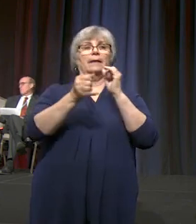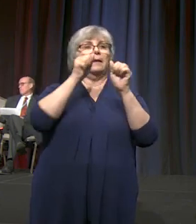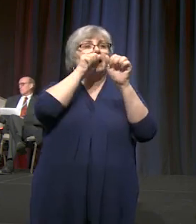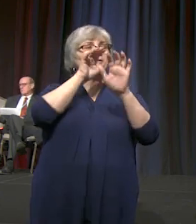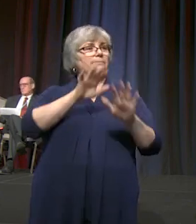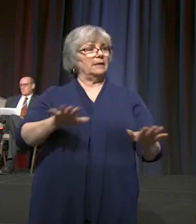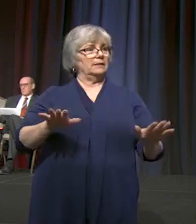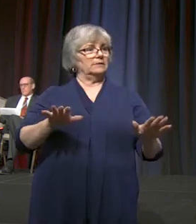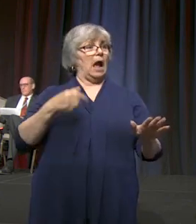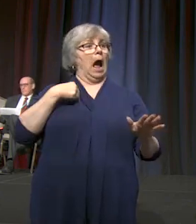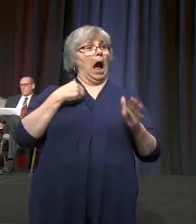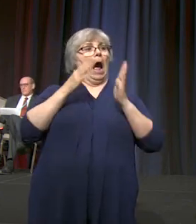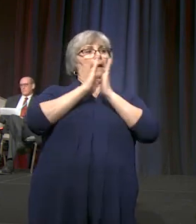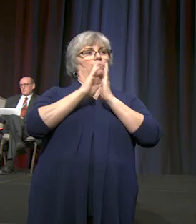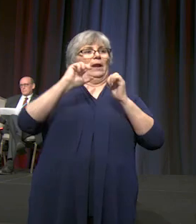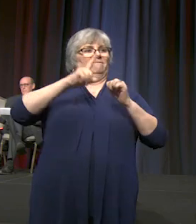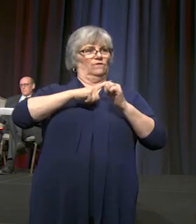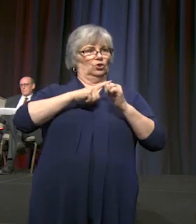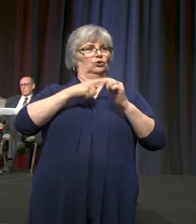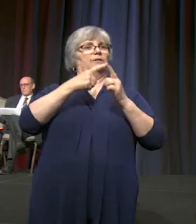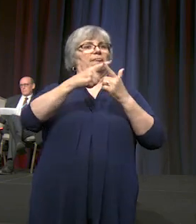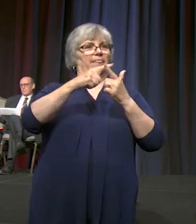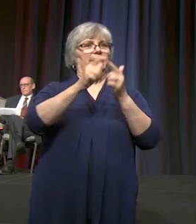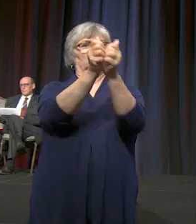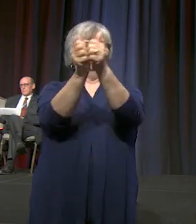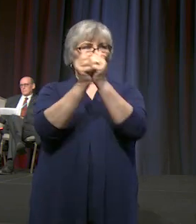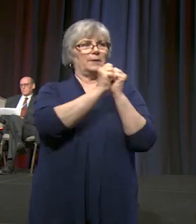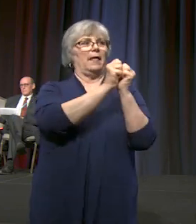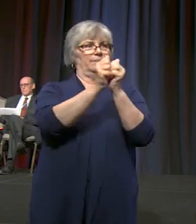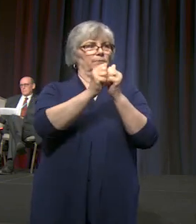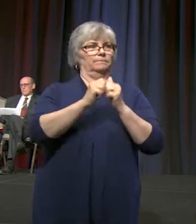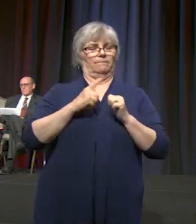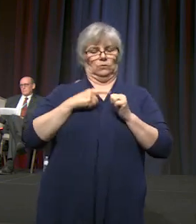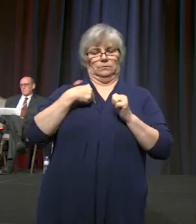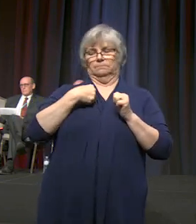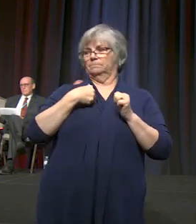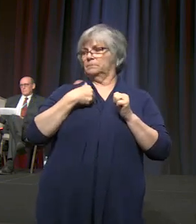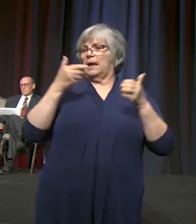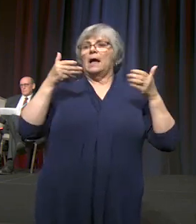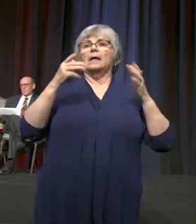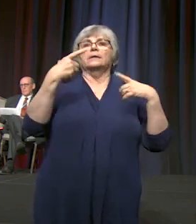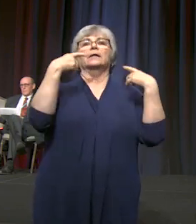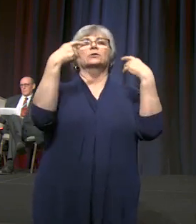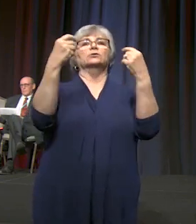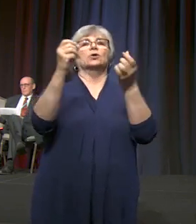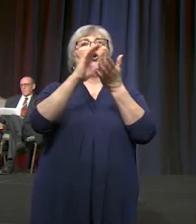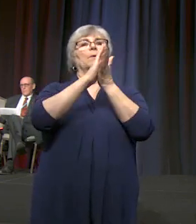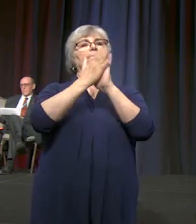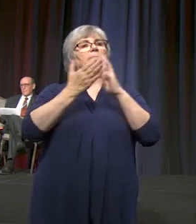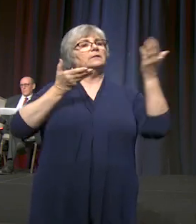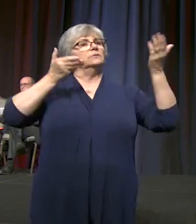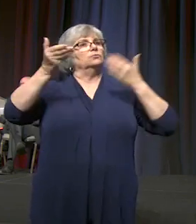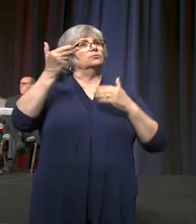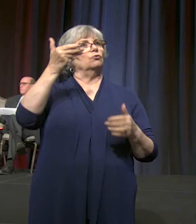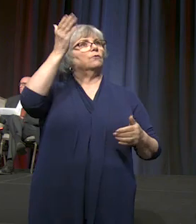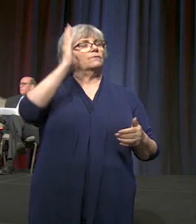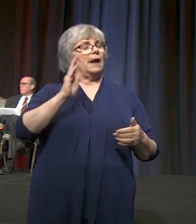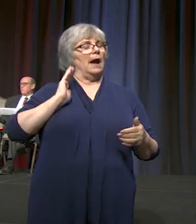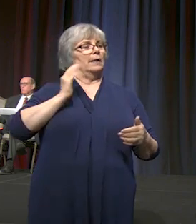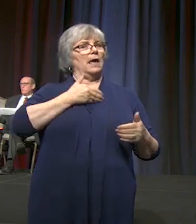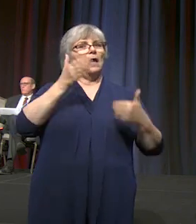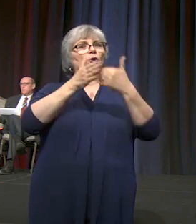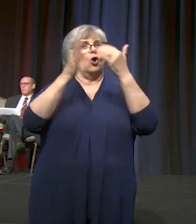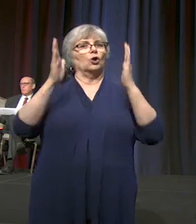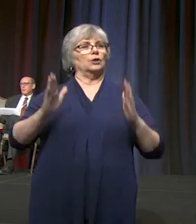I'll pray it first and then let us pray it together. Let us go in peace to serve God and our neighbors